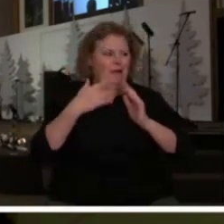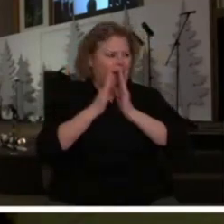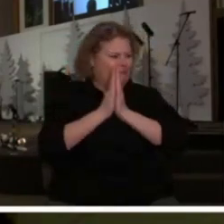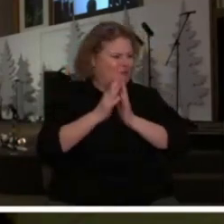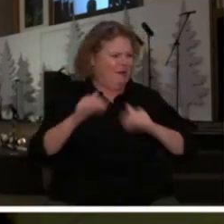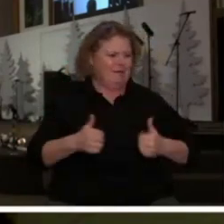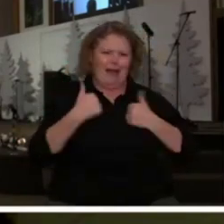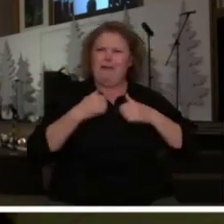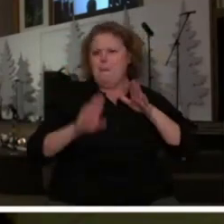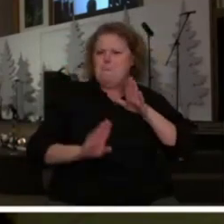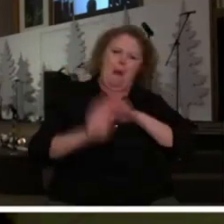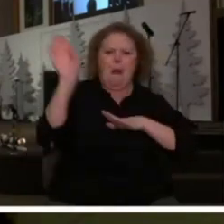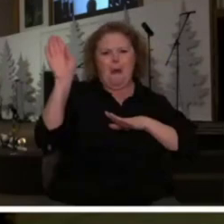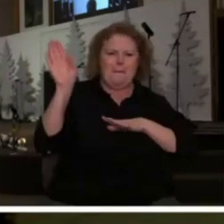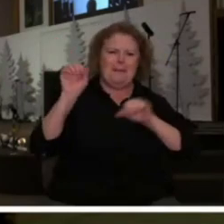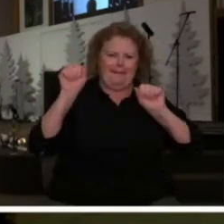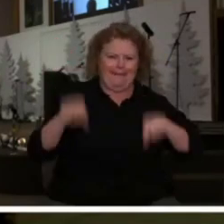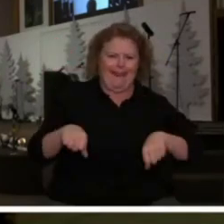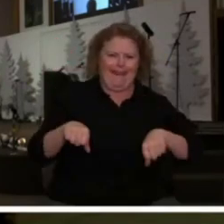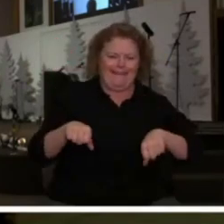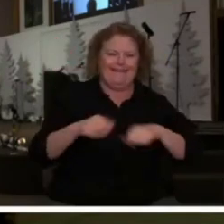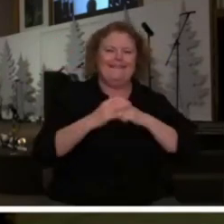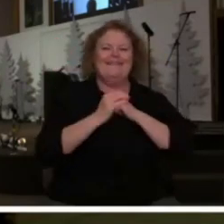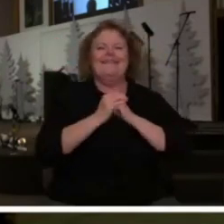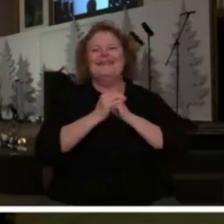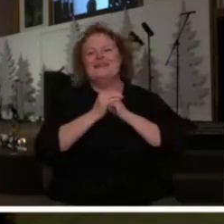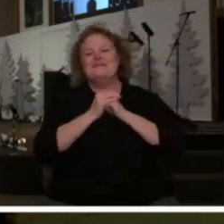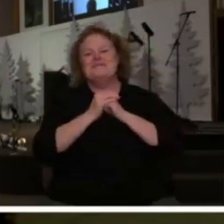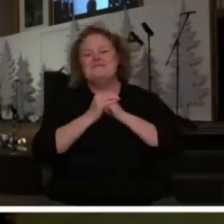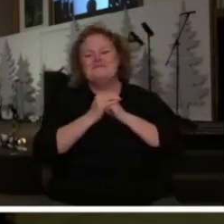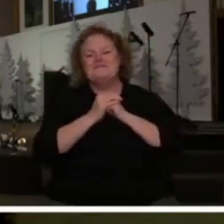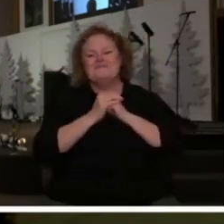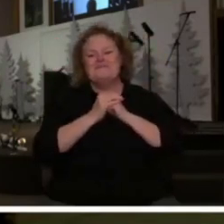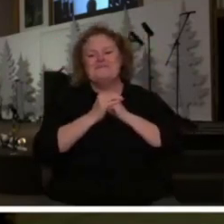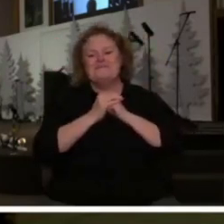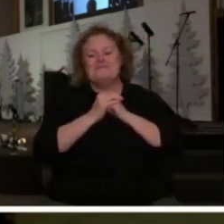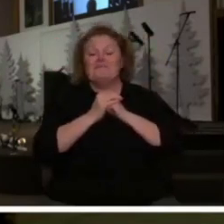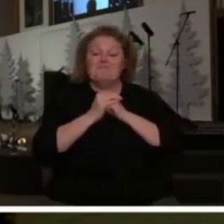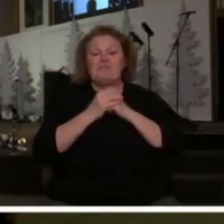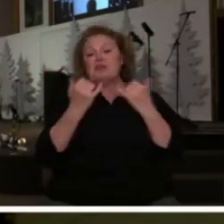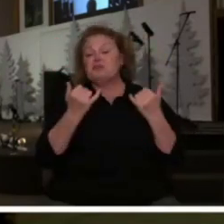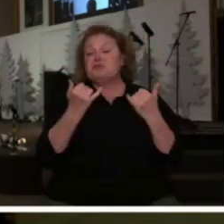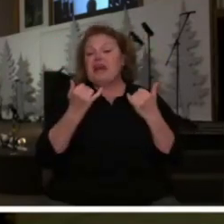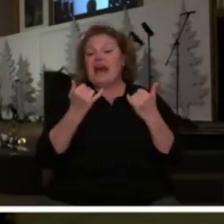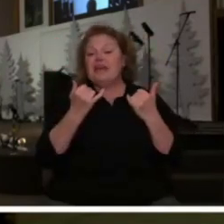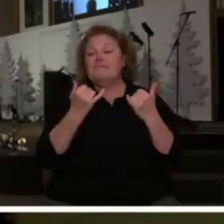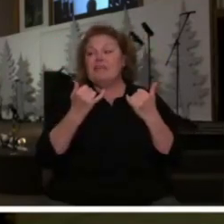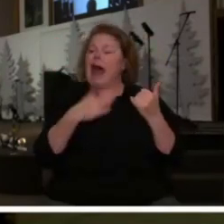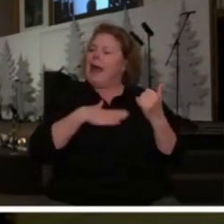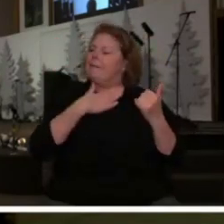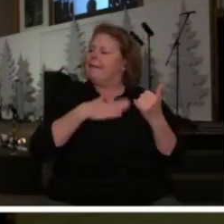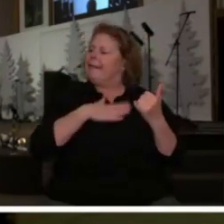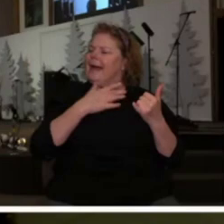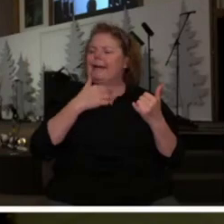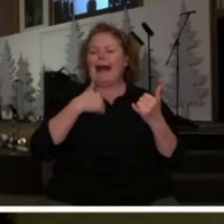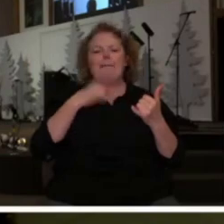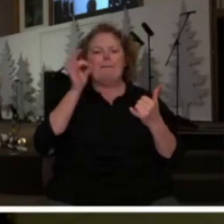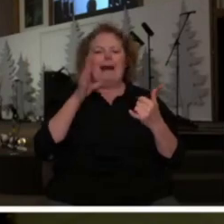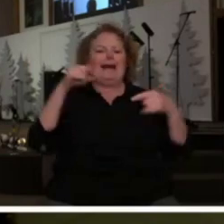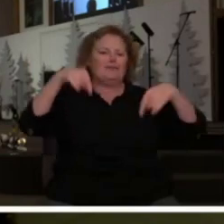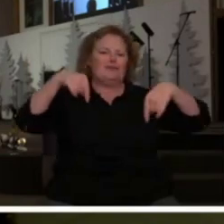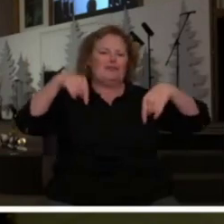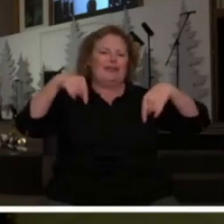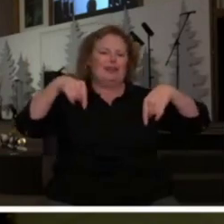help of the Holy Spirit and as we learn to pray those. I will admit to you that I'm glad today that I am a pastor of this church and not just a guest speaker